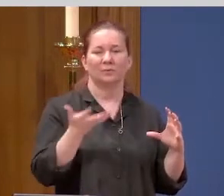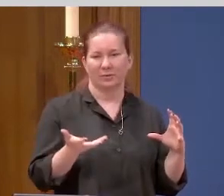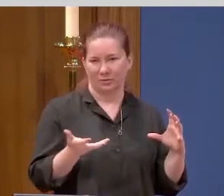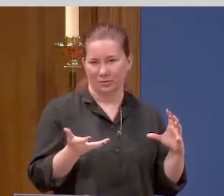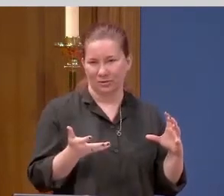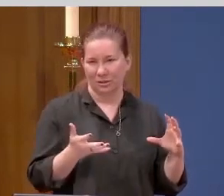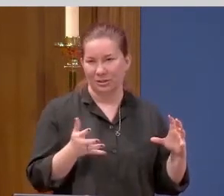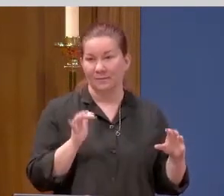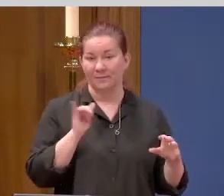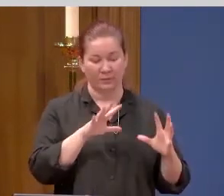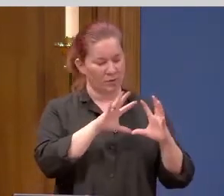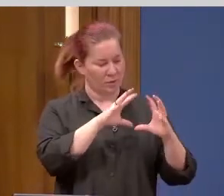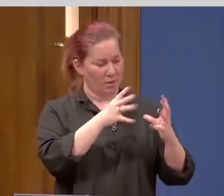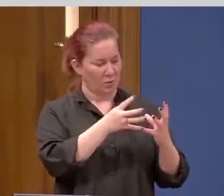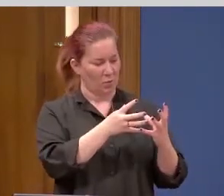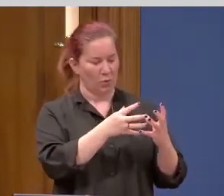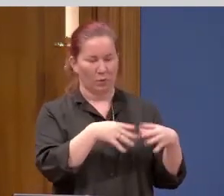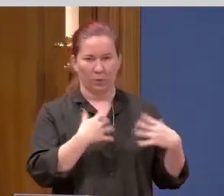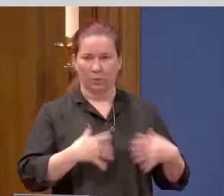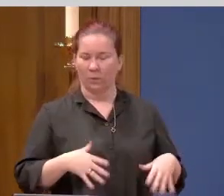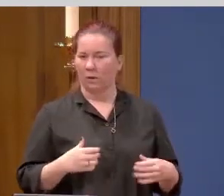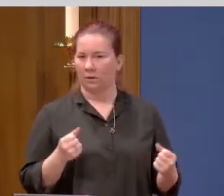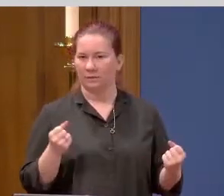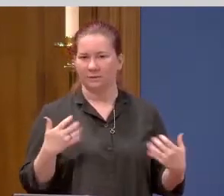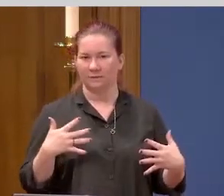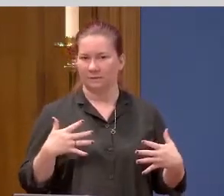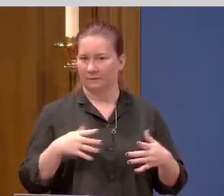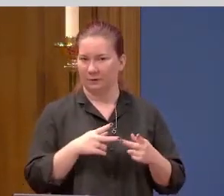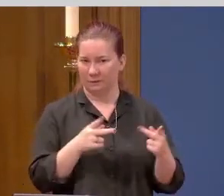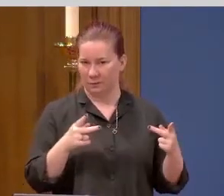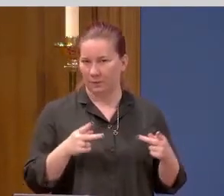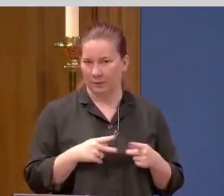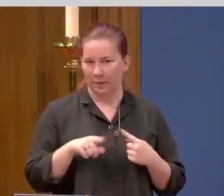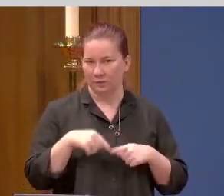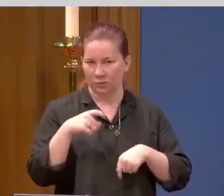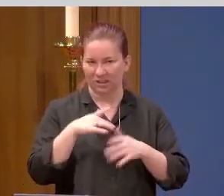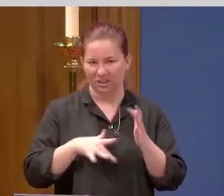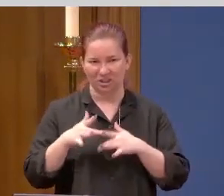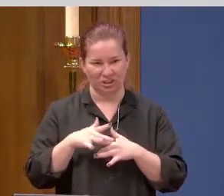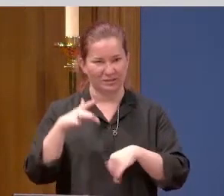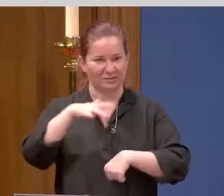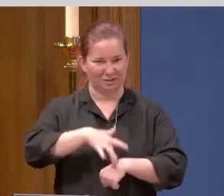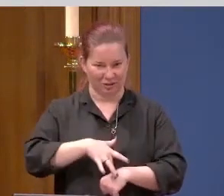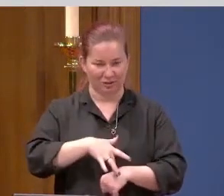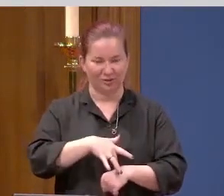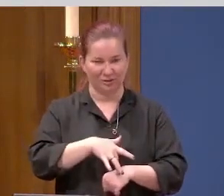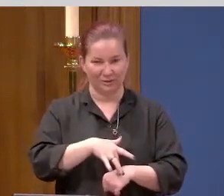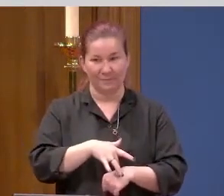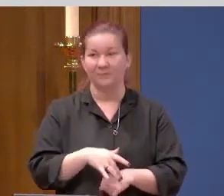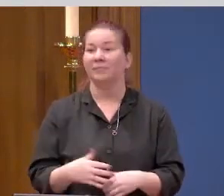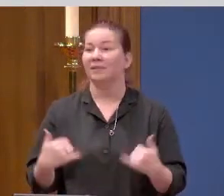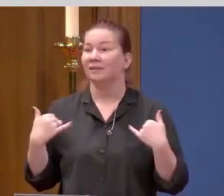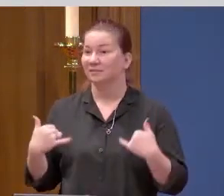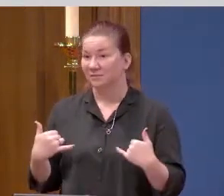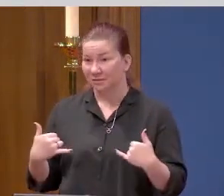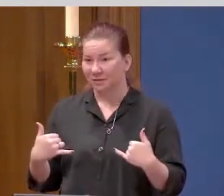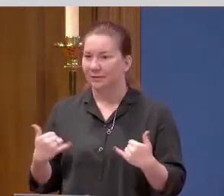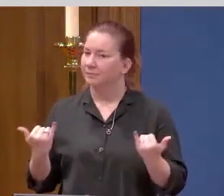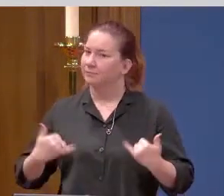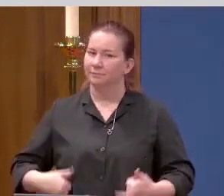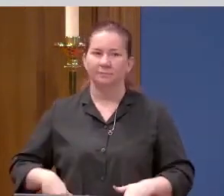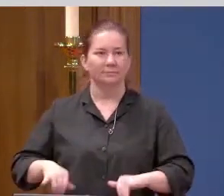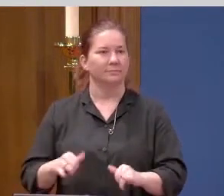The world was a fearful place when Jesus walked this earth. And it's a fearful place today, too.